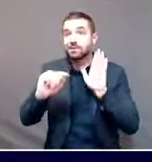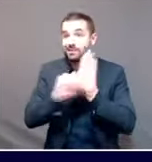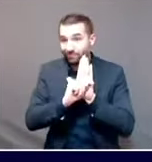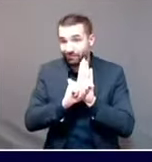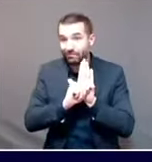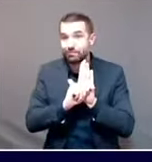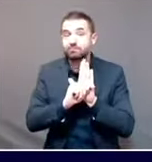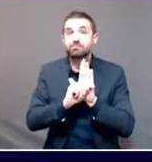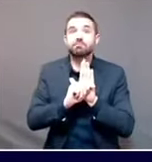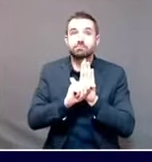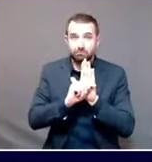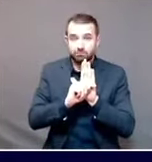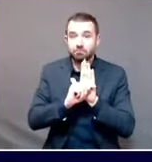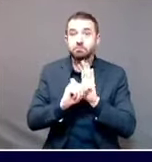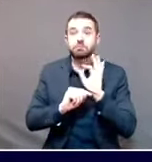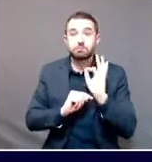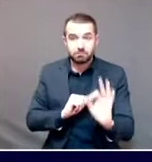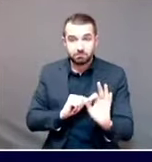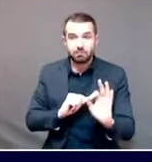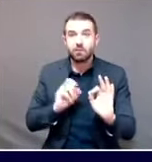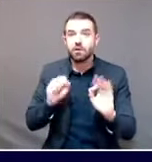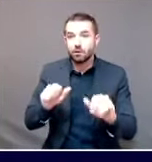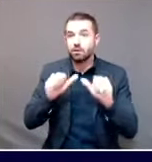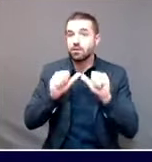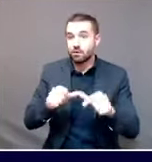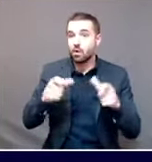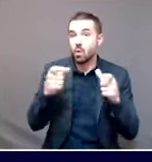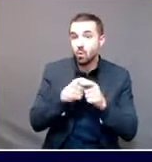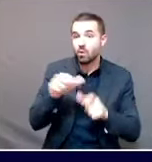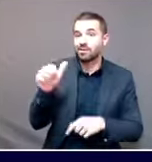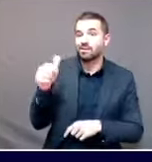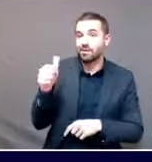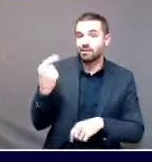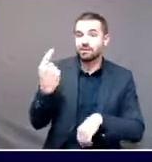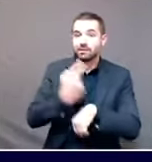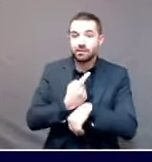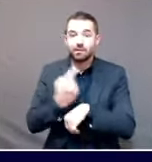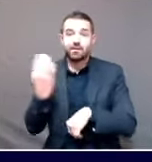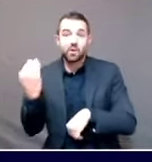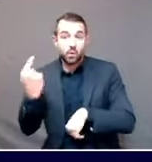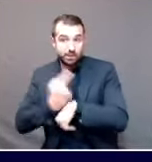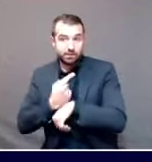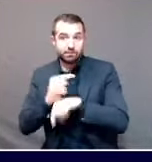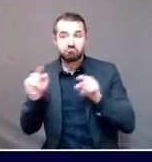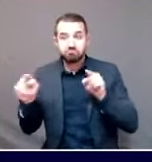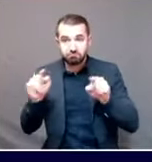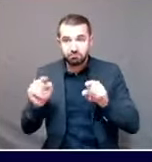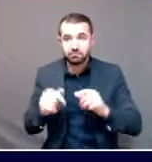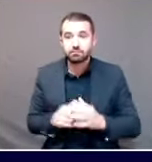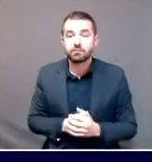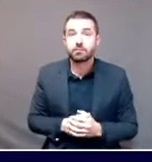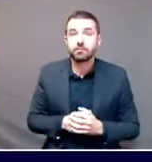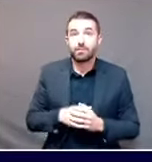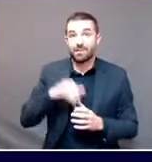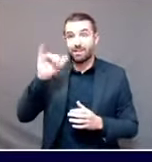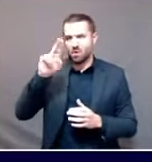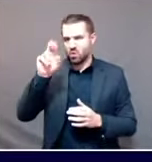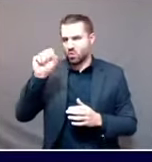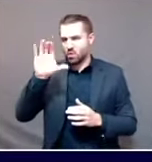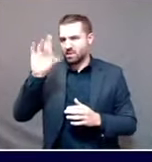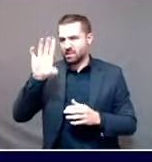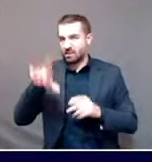reviewed the U.S. CDC's scientific findings to understand their potential impact on Maine.